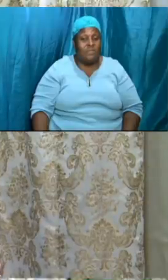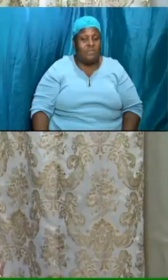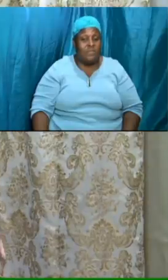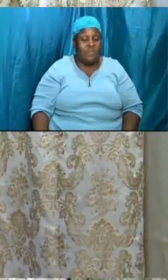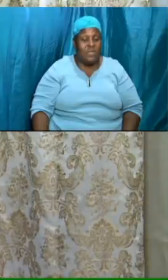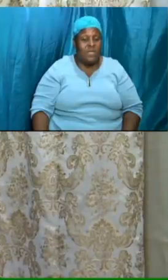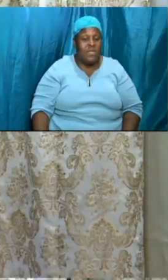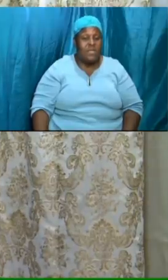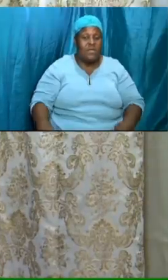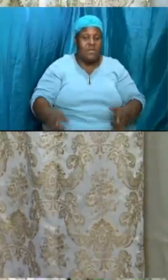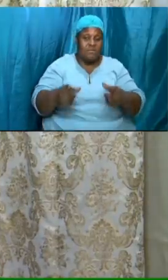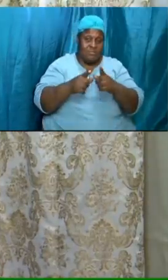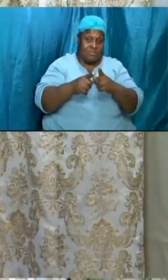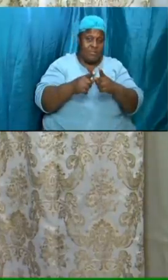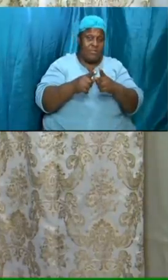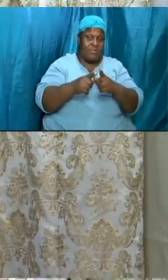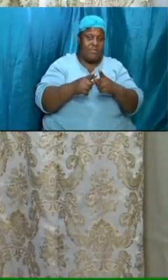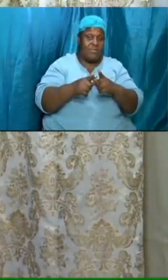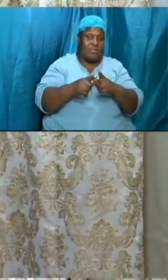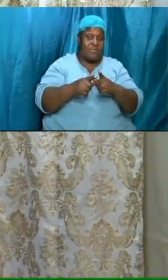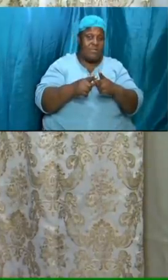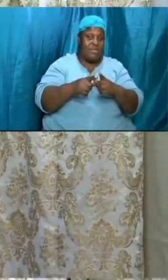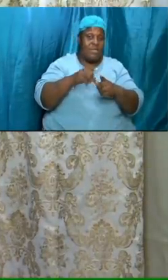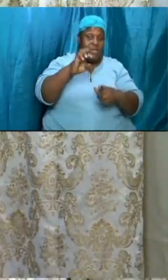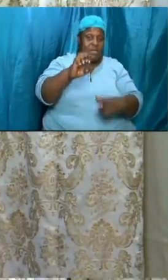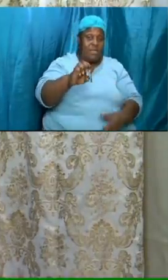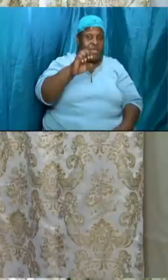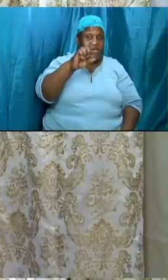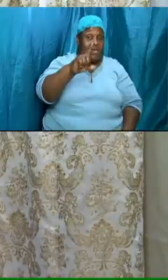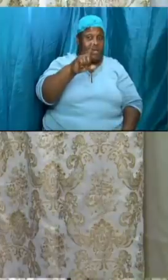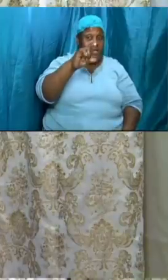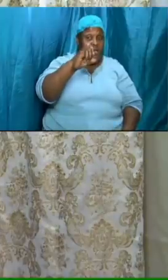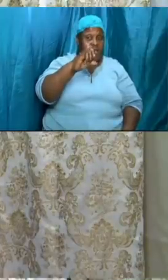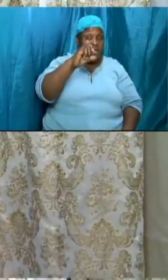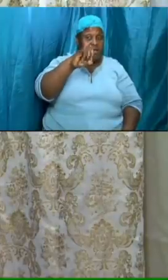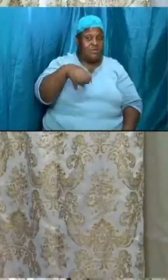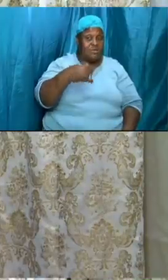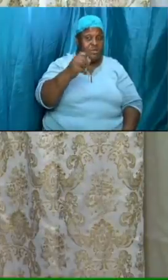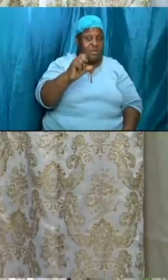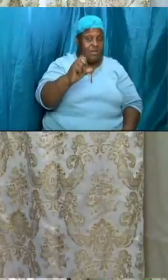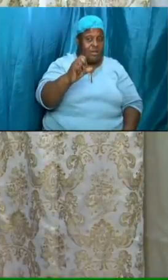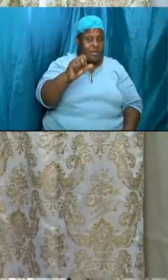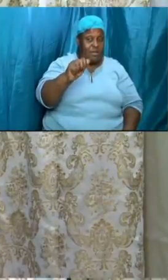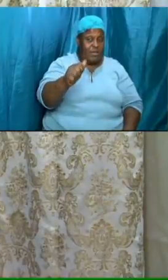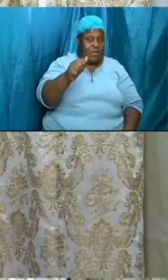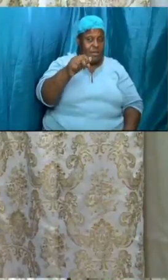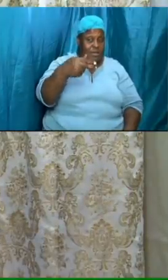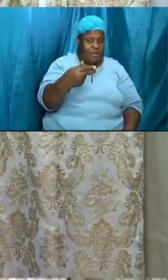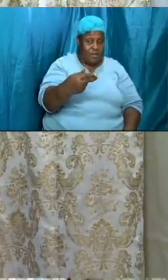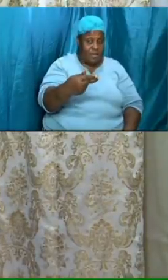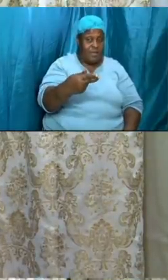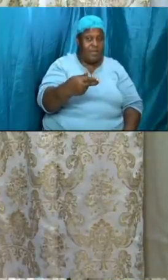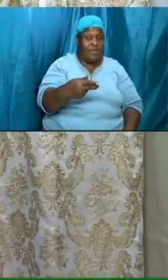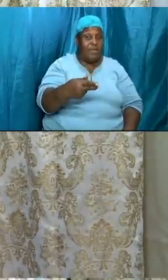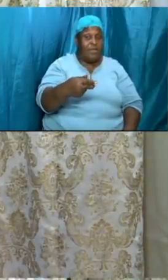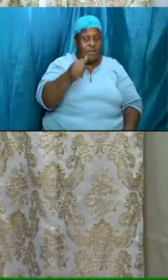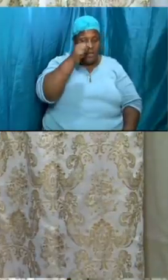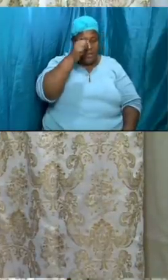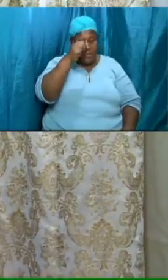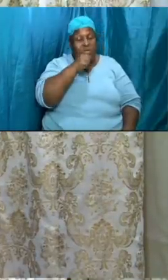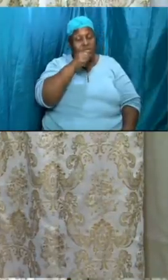her for a little water and also a morsel of bread little things find it in first kings chapter 17